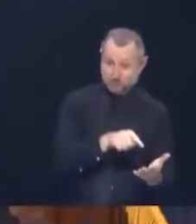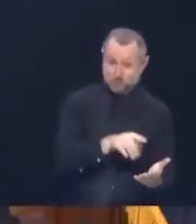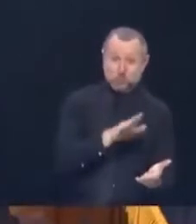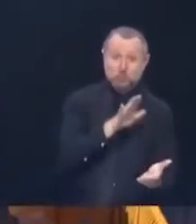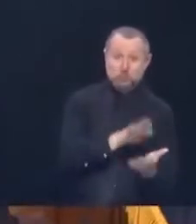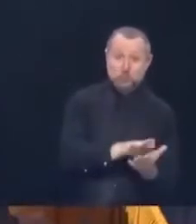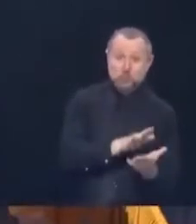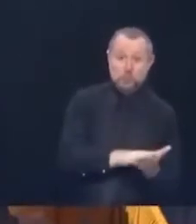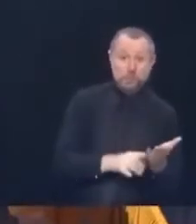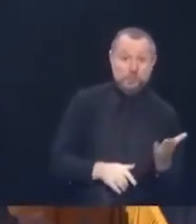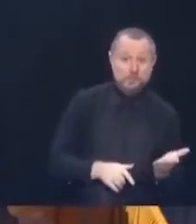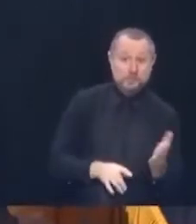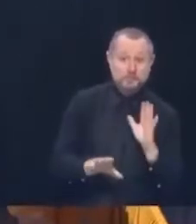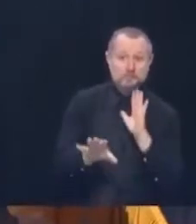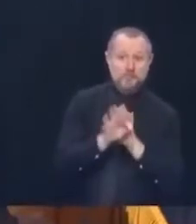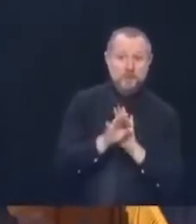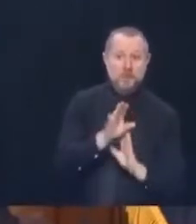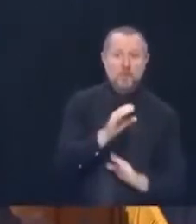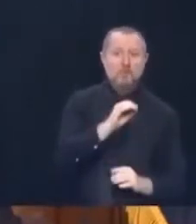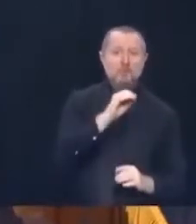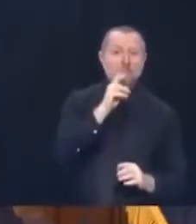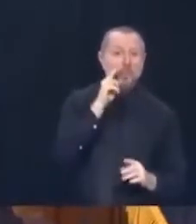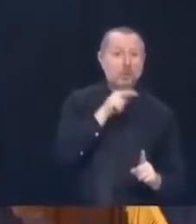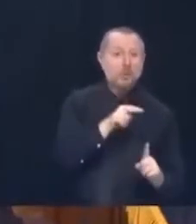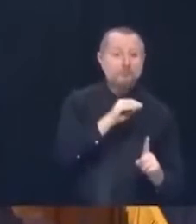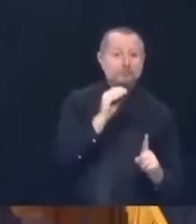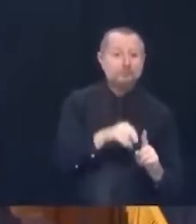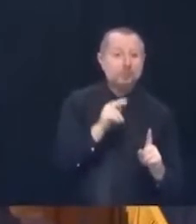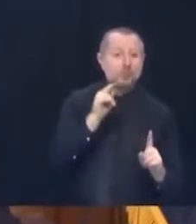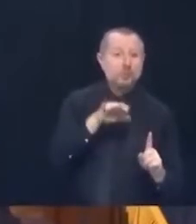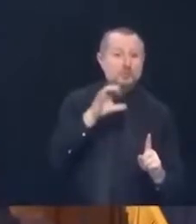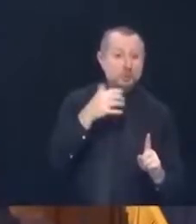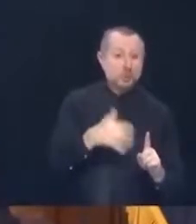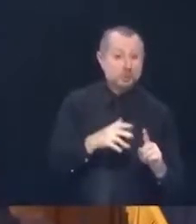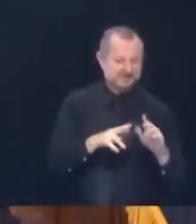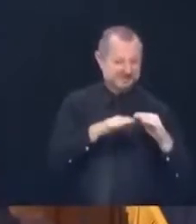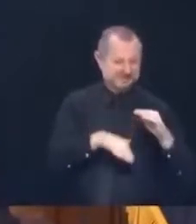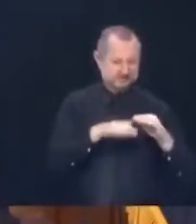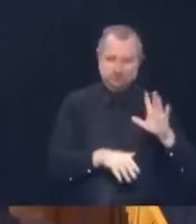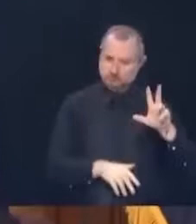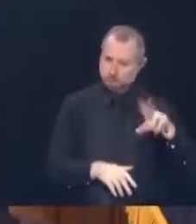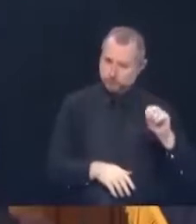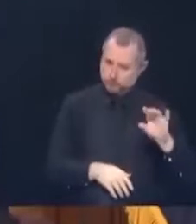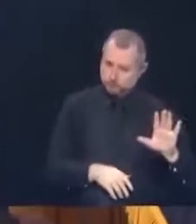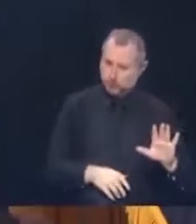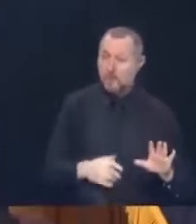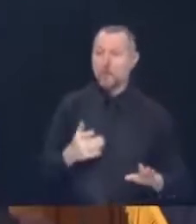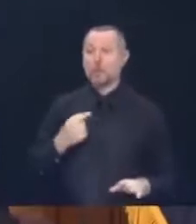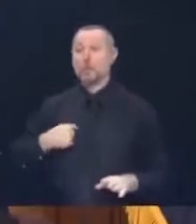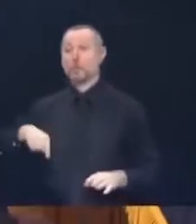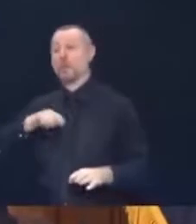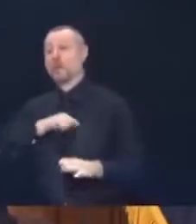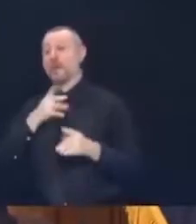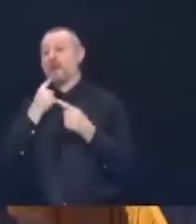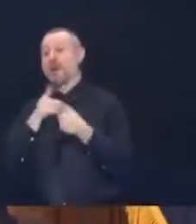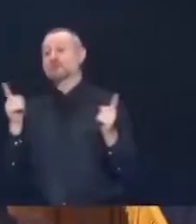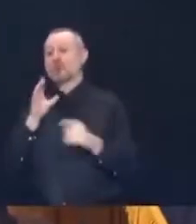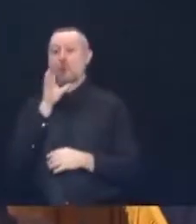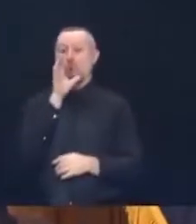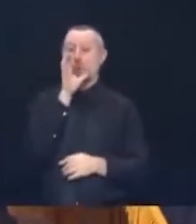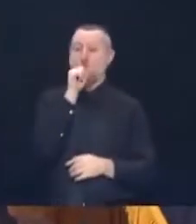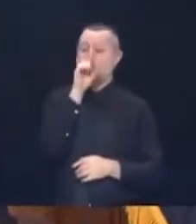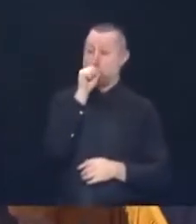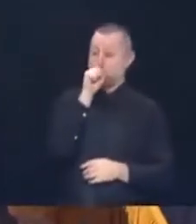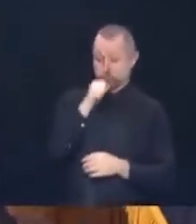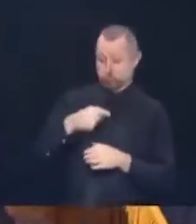parameters. New York City picked 3%. We announced the orange zone law over a month ago.